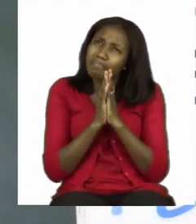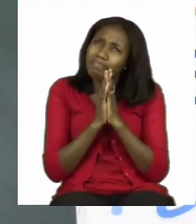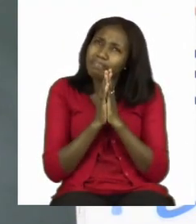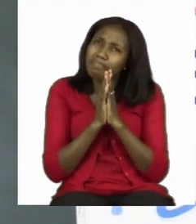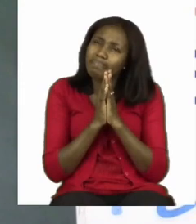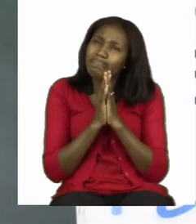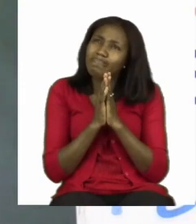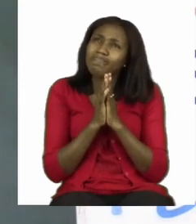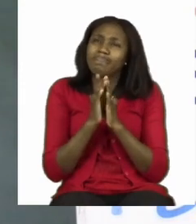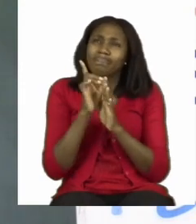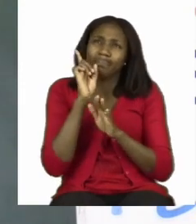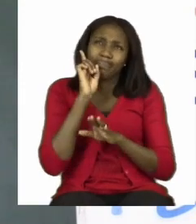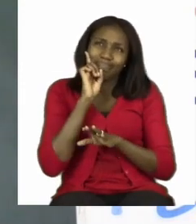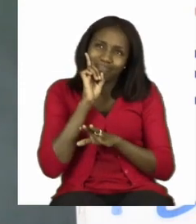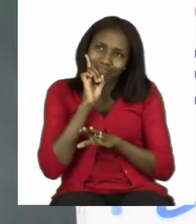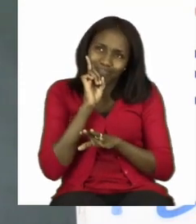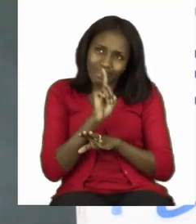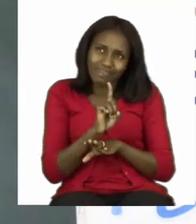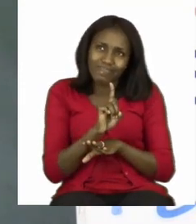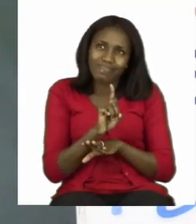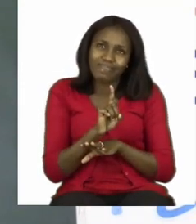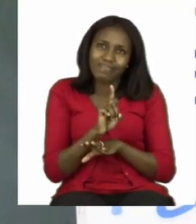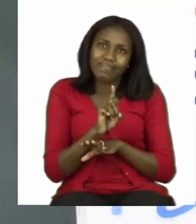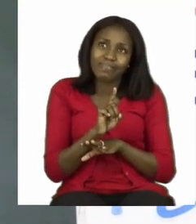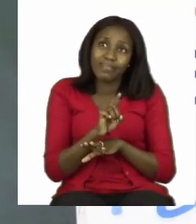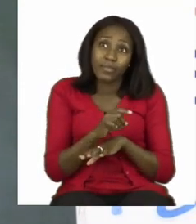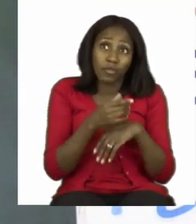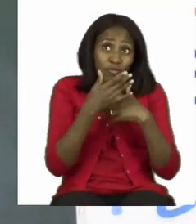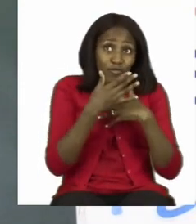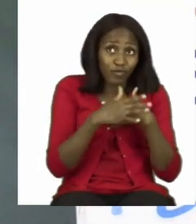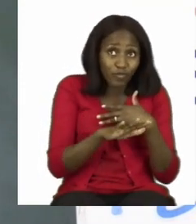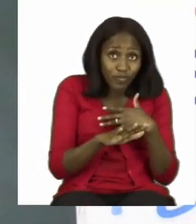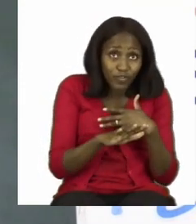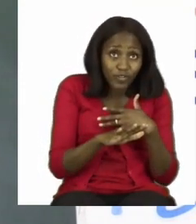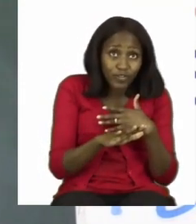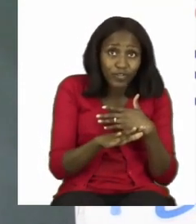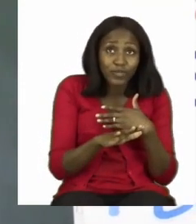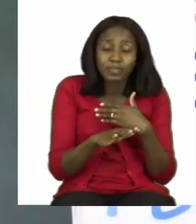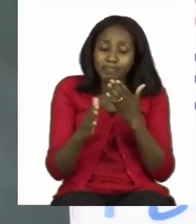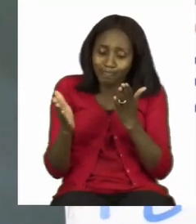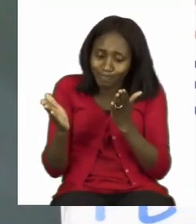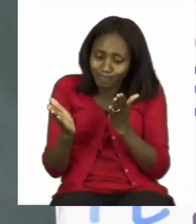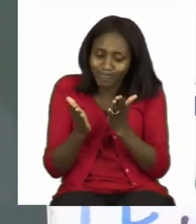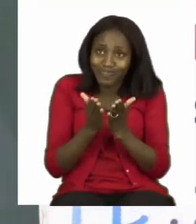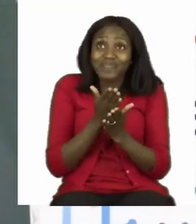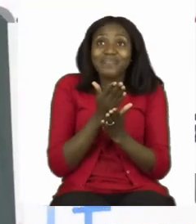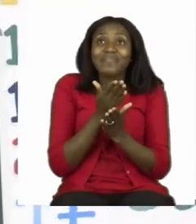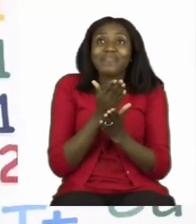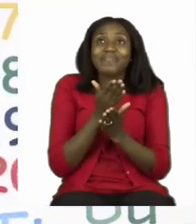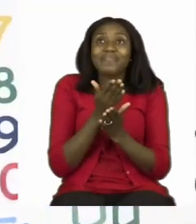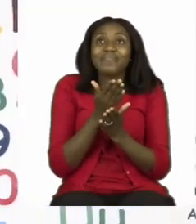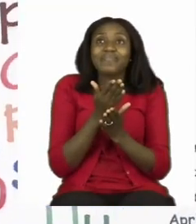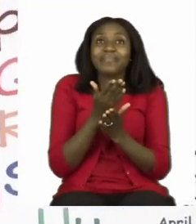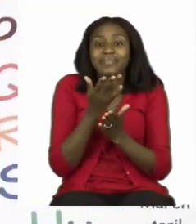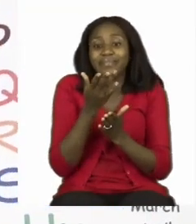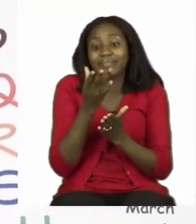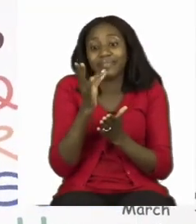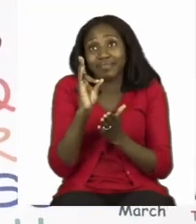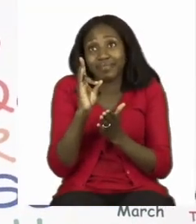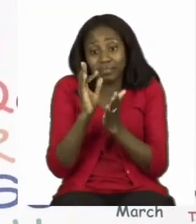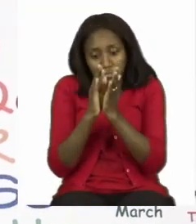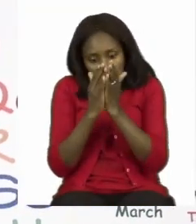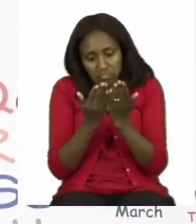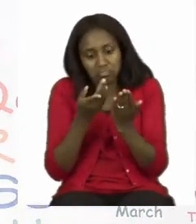safe. When you are done with that one, you can move to the next page. Page seven.